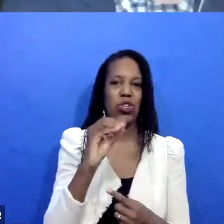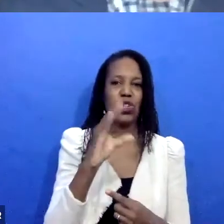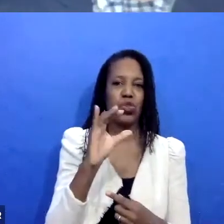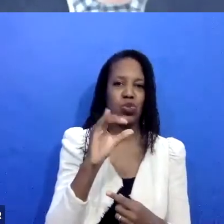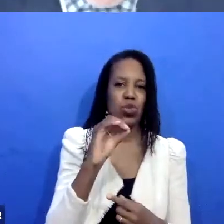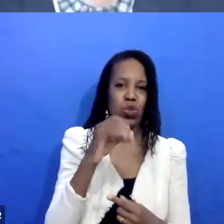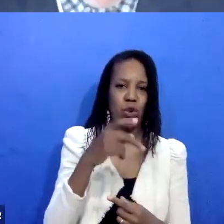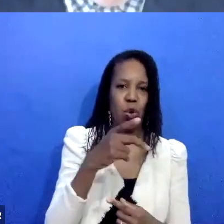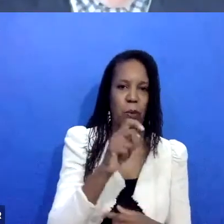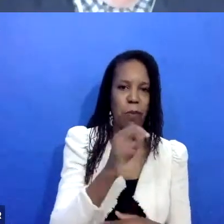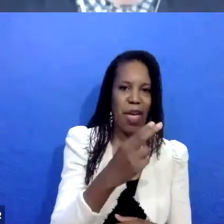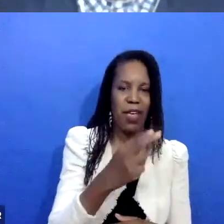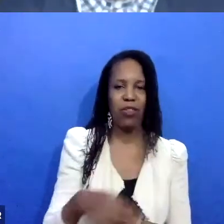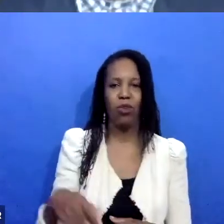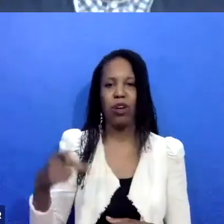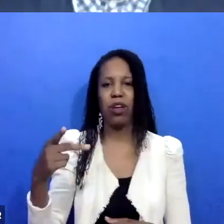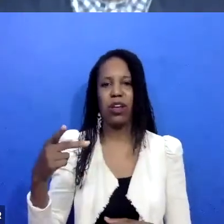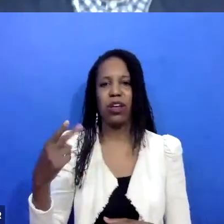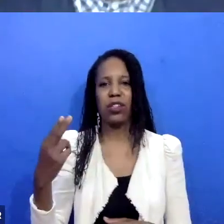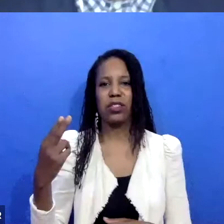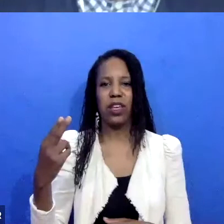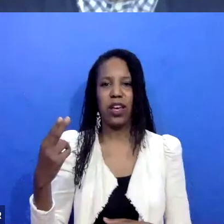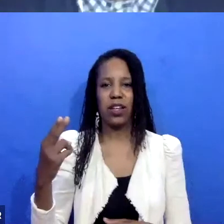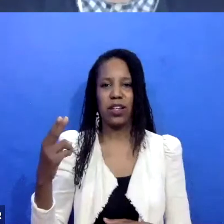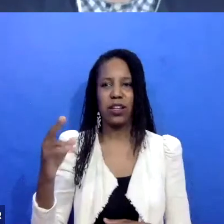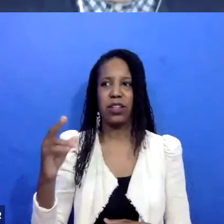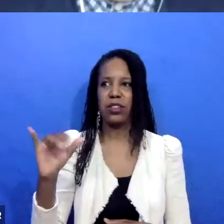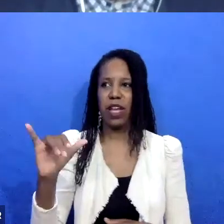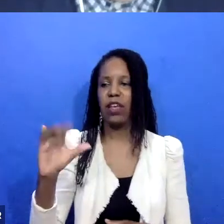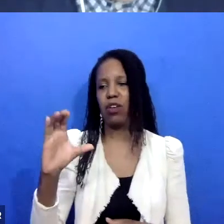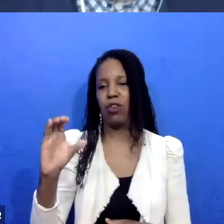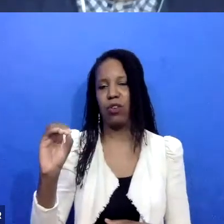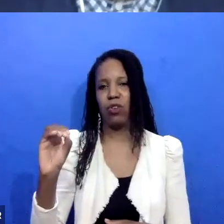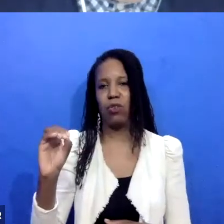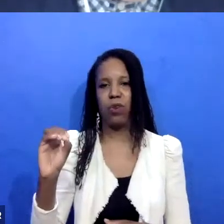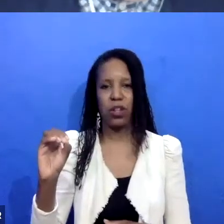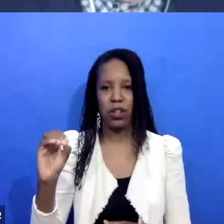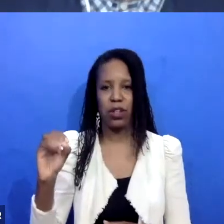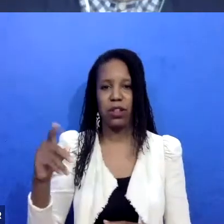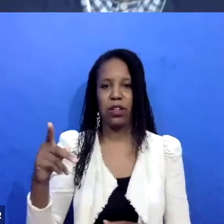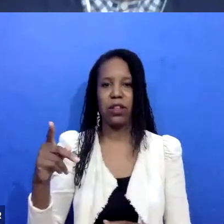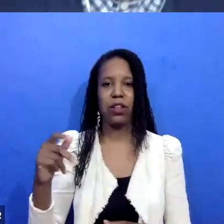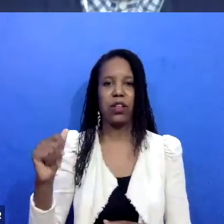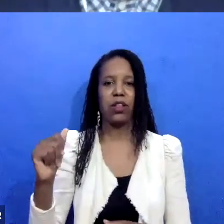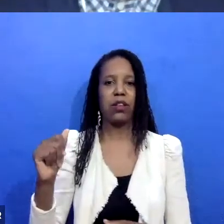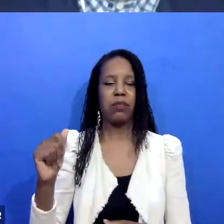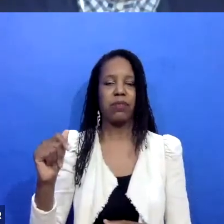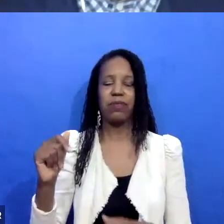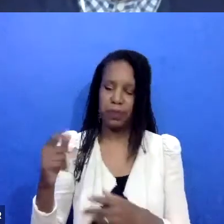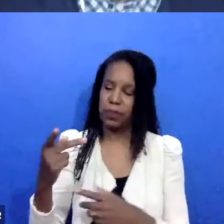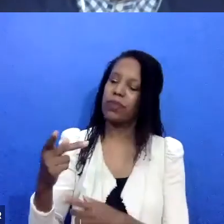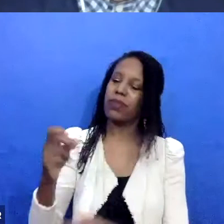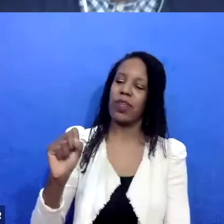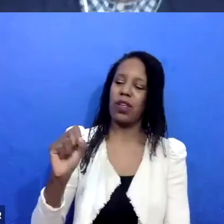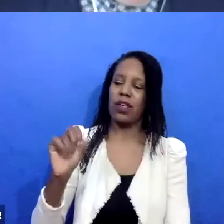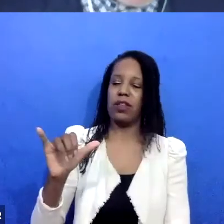if we have trouble carrying a conversation with them during a screening, uh, we don't want to put them or volunteers in the